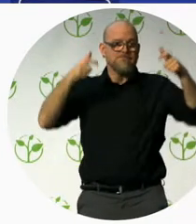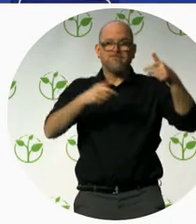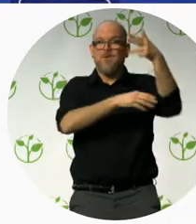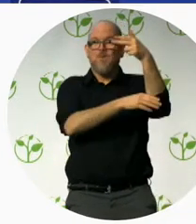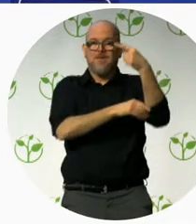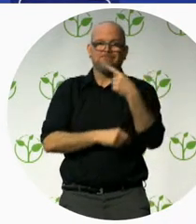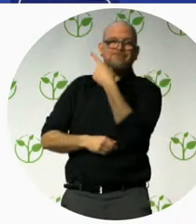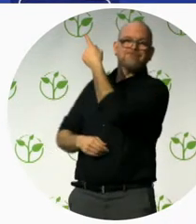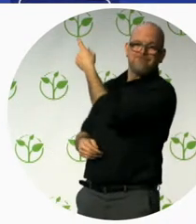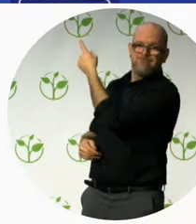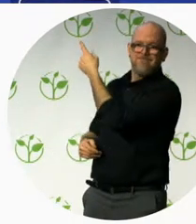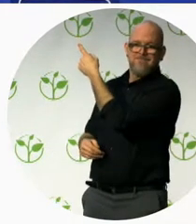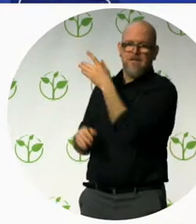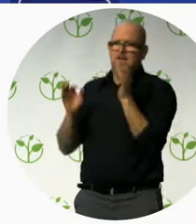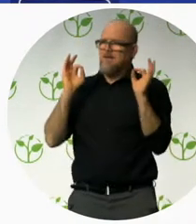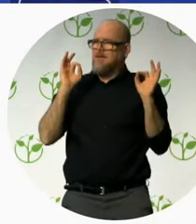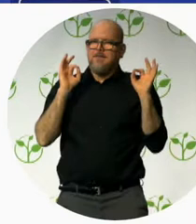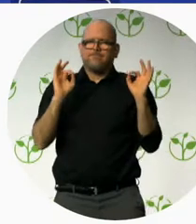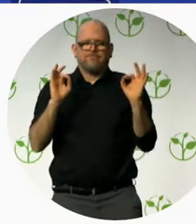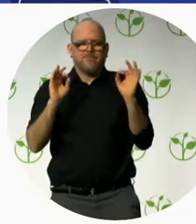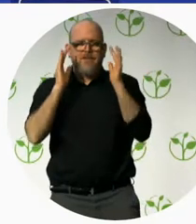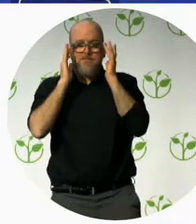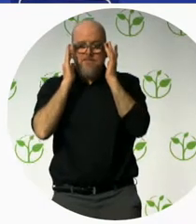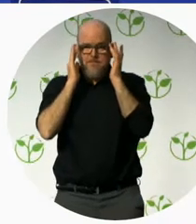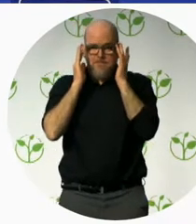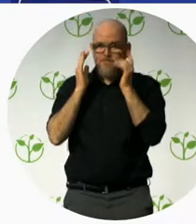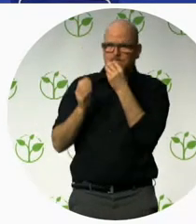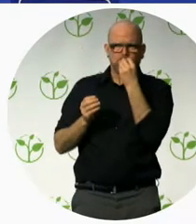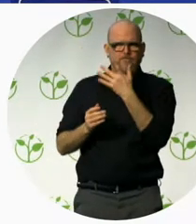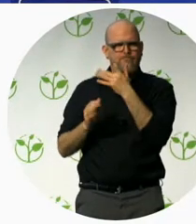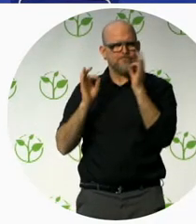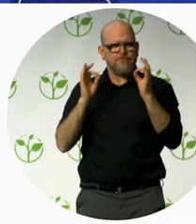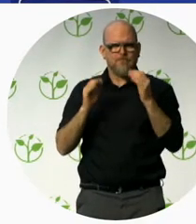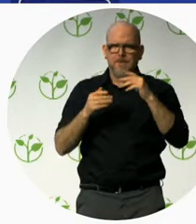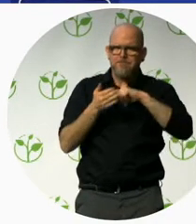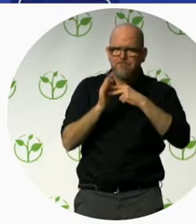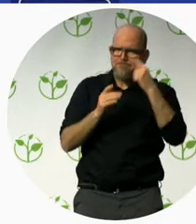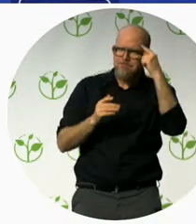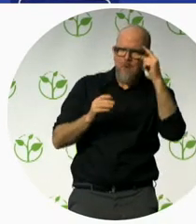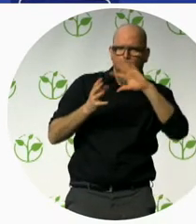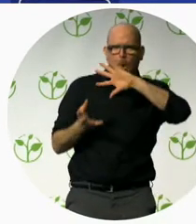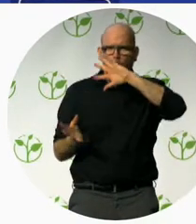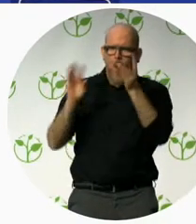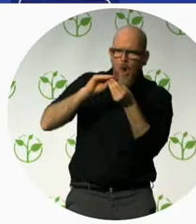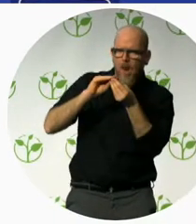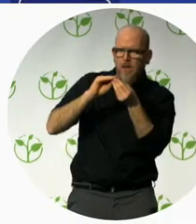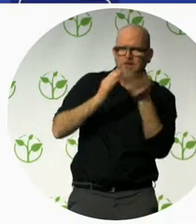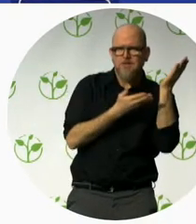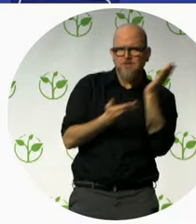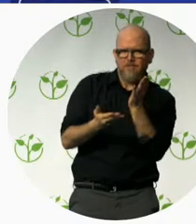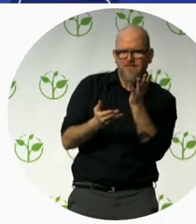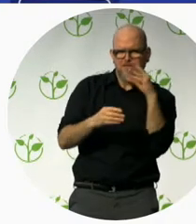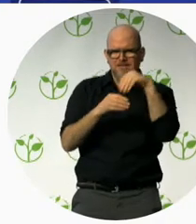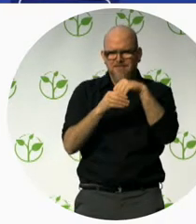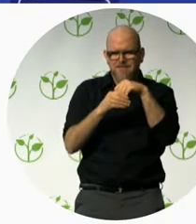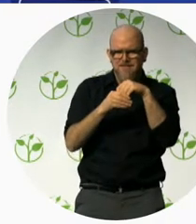acceptable hotel we build. And that's we're trying to do. All our new hotel we're building is going to be the next hotel need to be